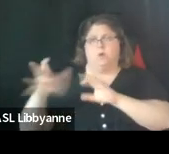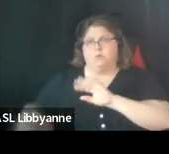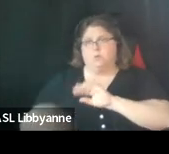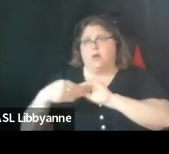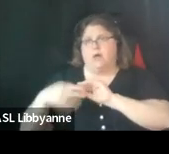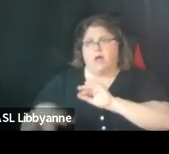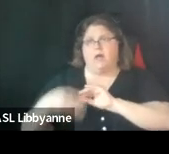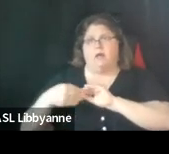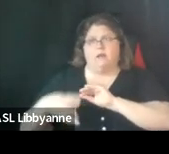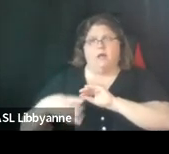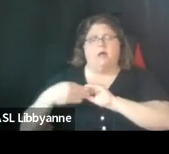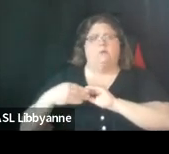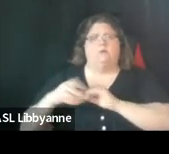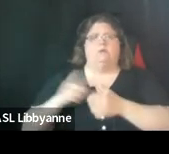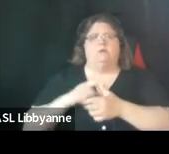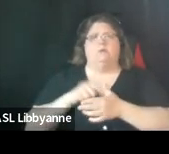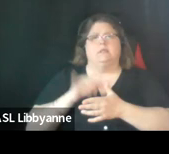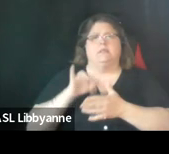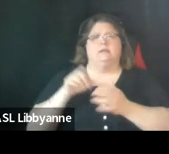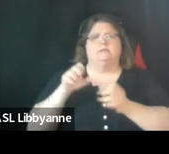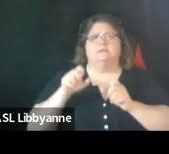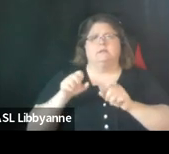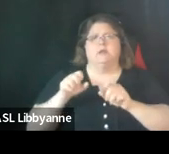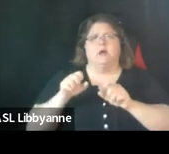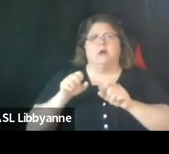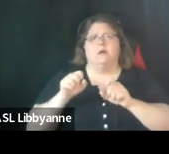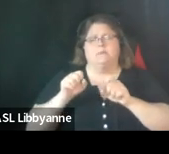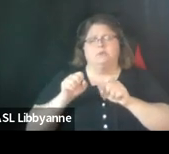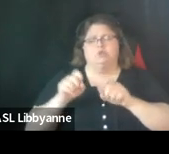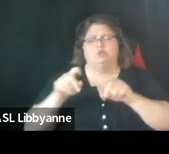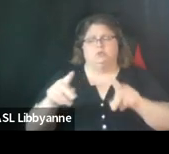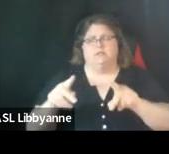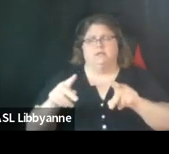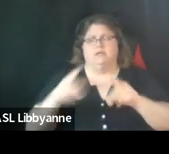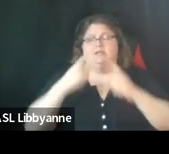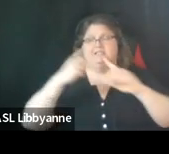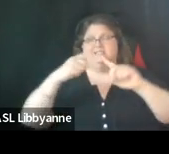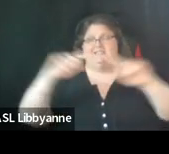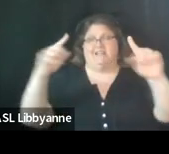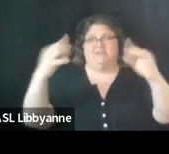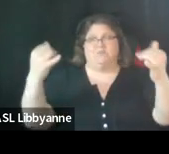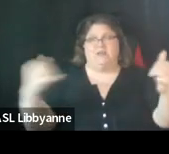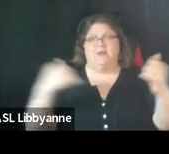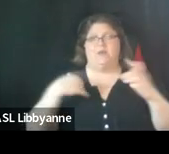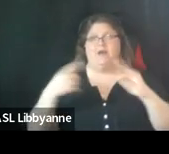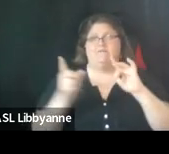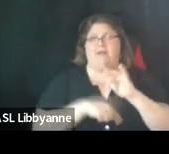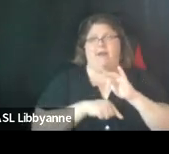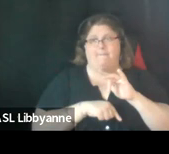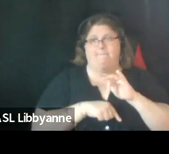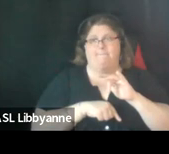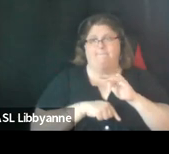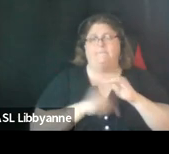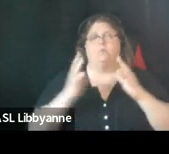uh elimination of the opportunity and achievement gaps um at our schools the the